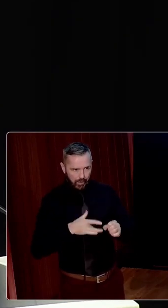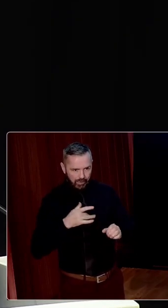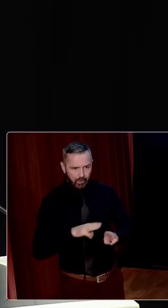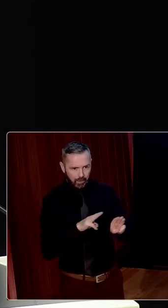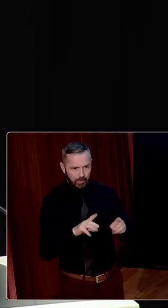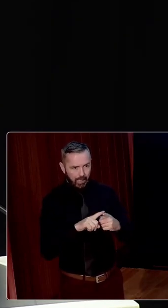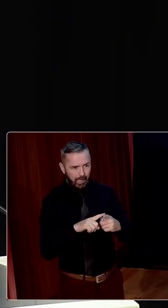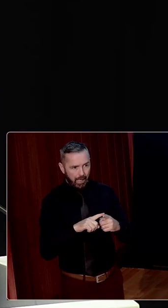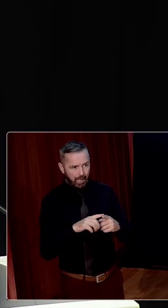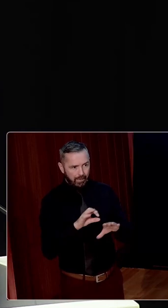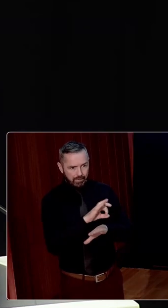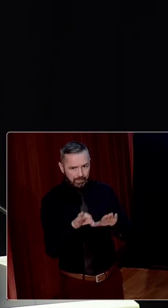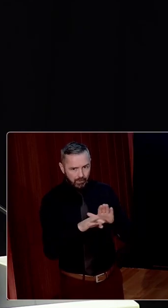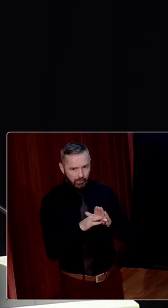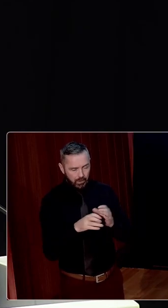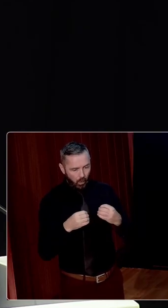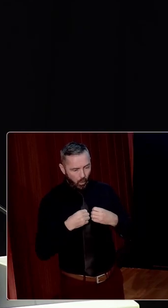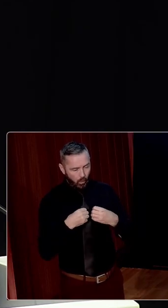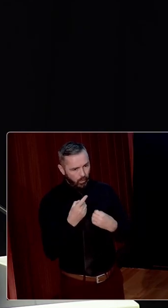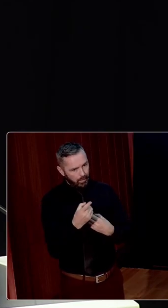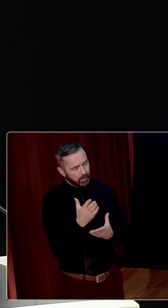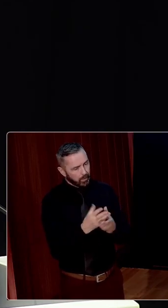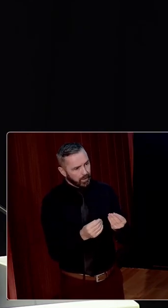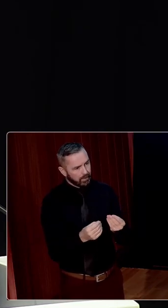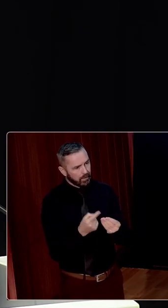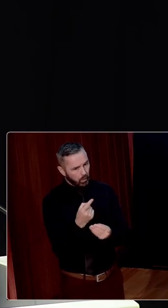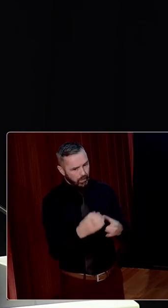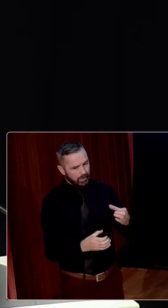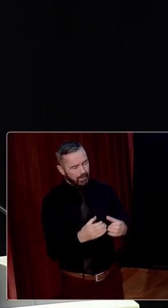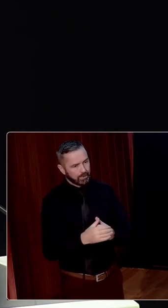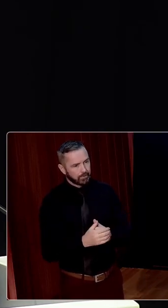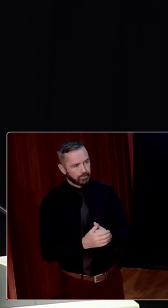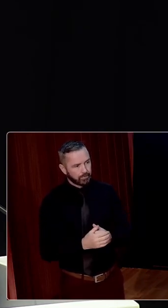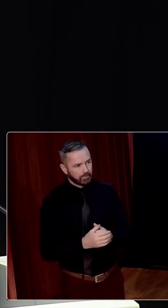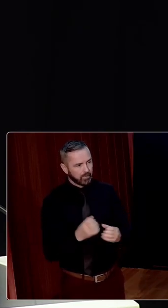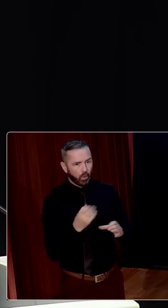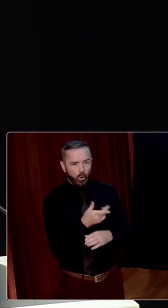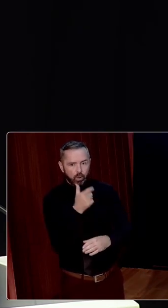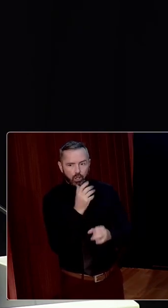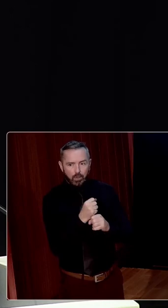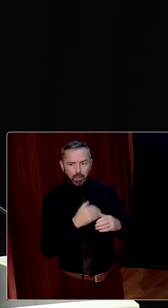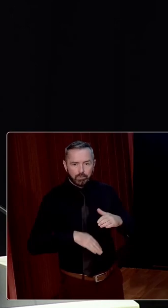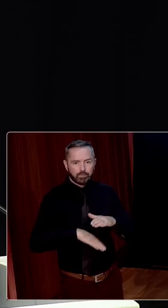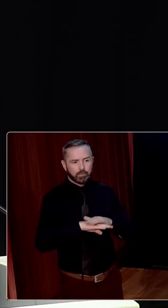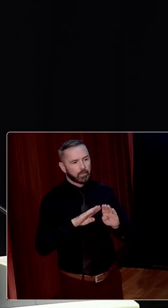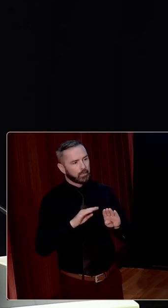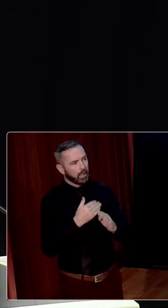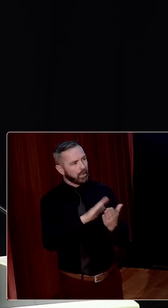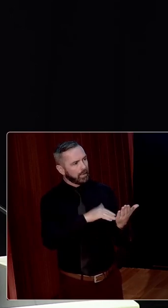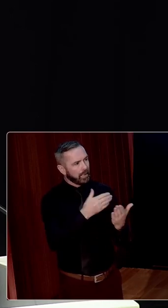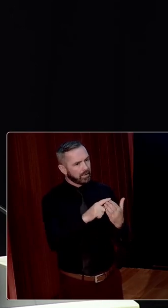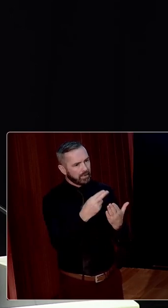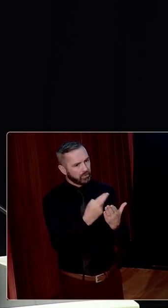and that the state owed them something. This was one of those cases. Despite all the talk of being bound by legislation and